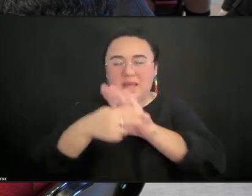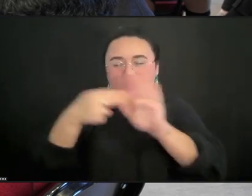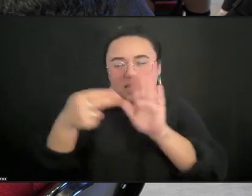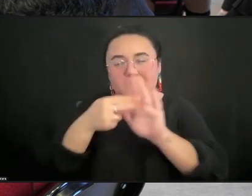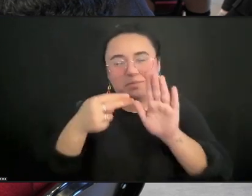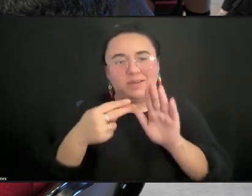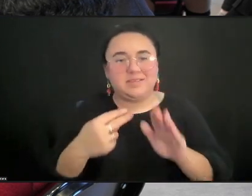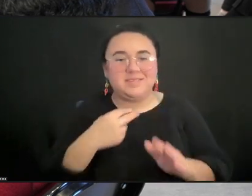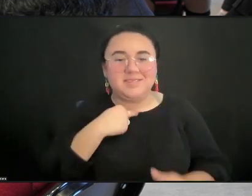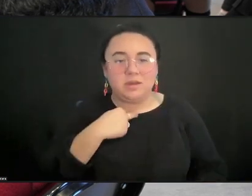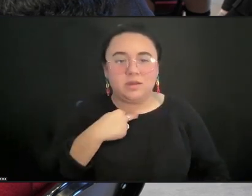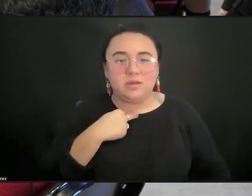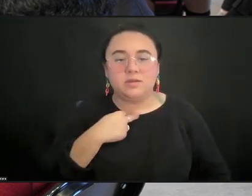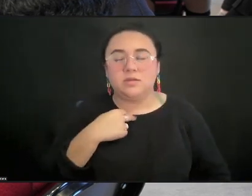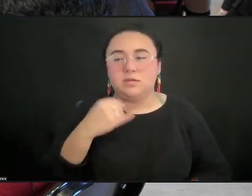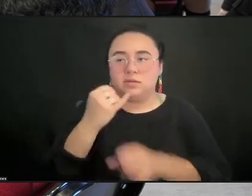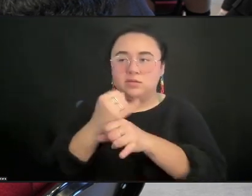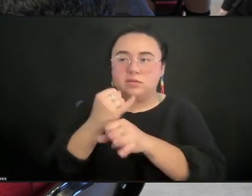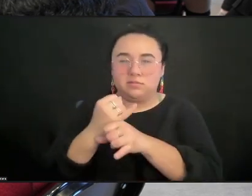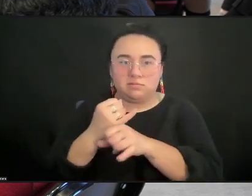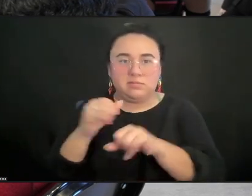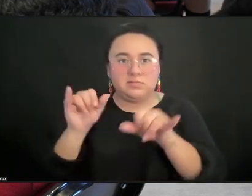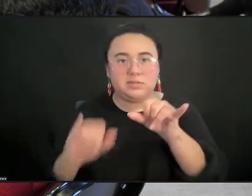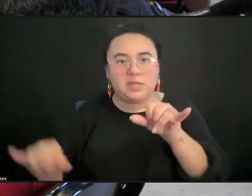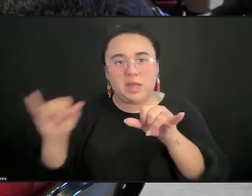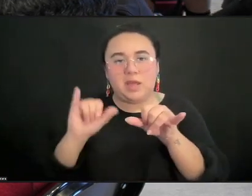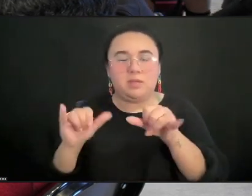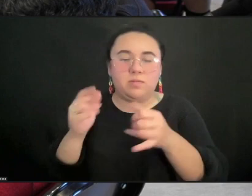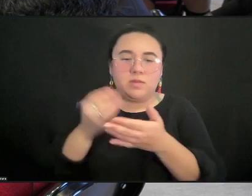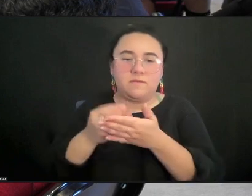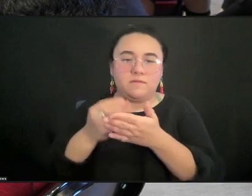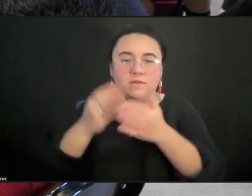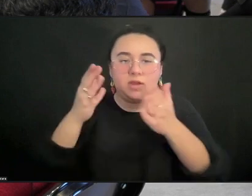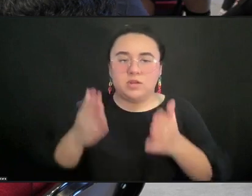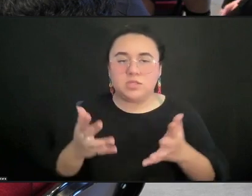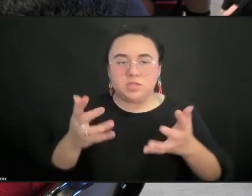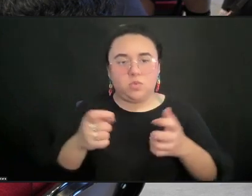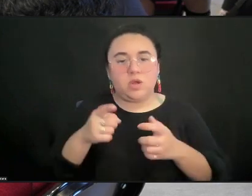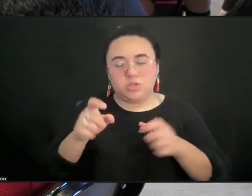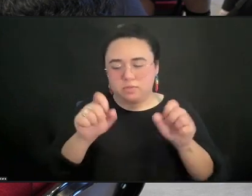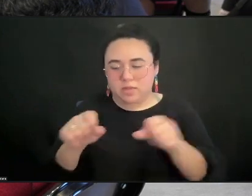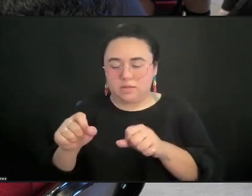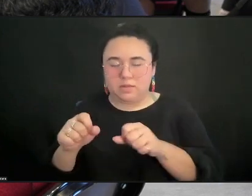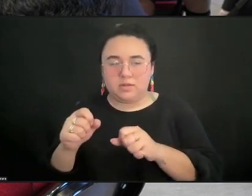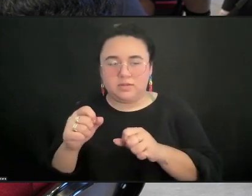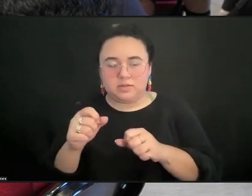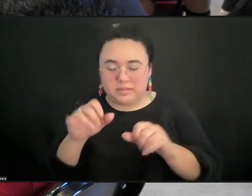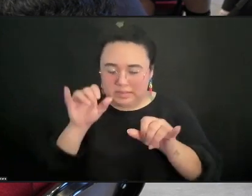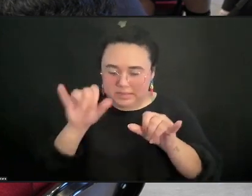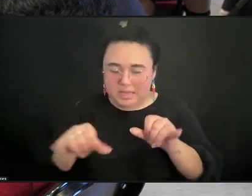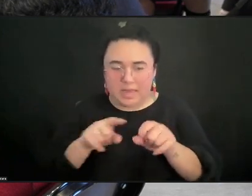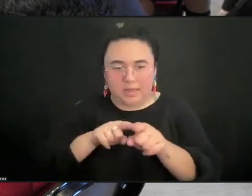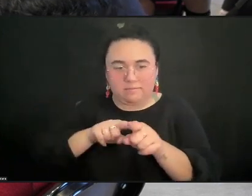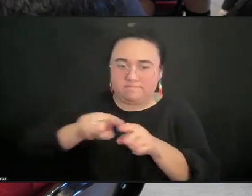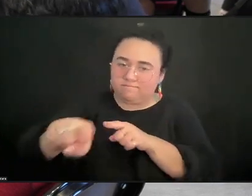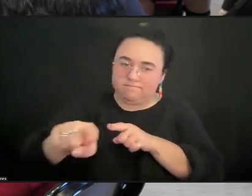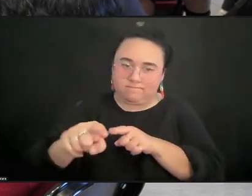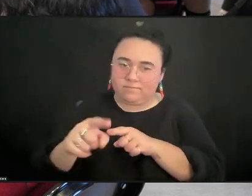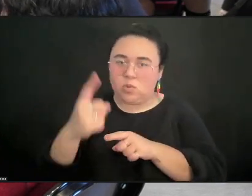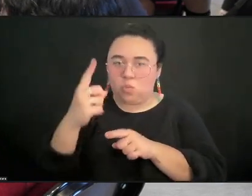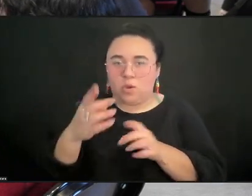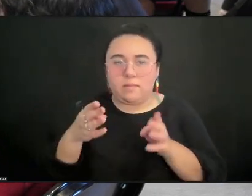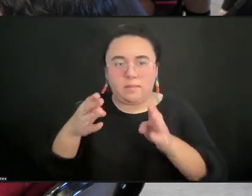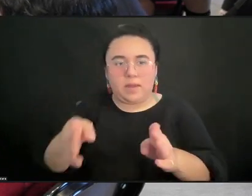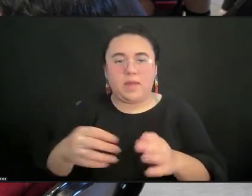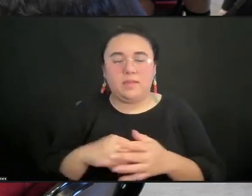institutions to the funders. They really want you to be able to be inside of this one context. And so I think